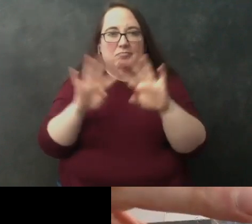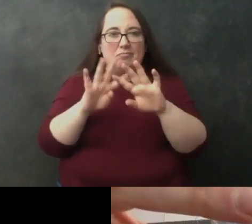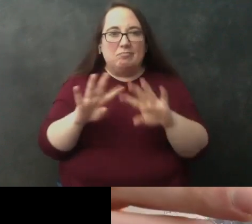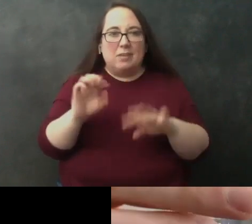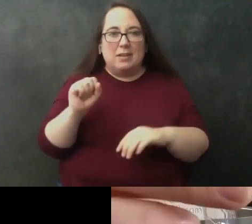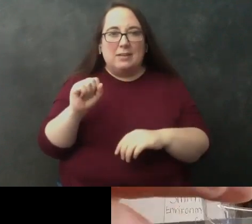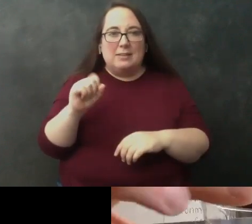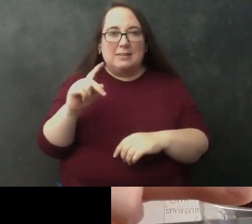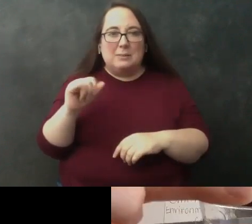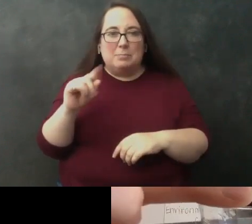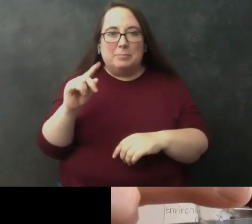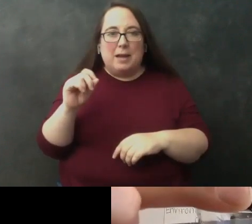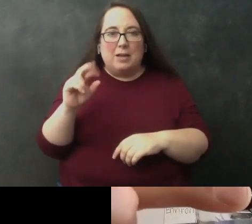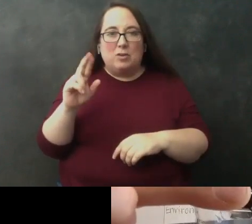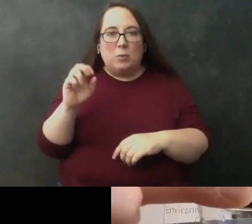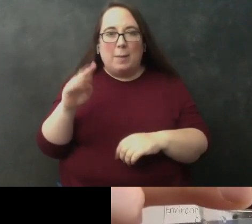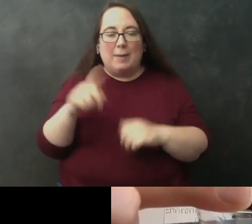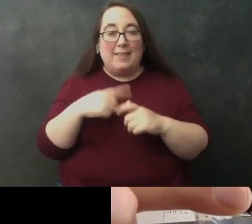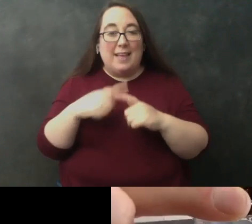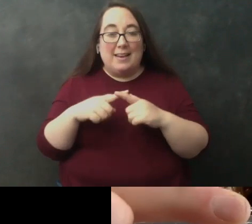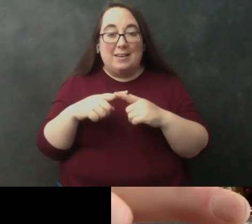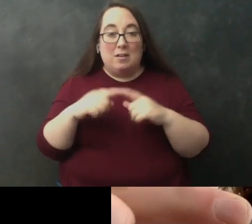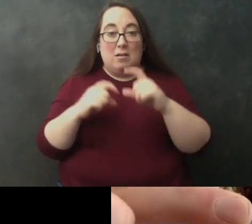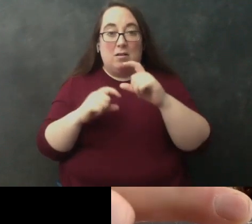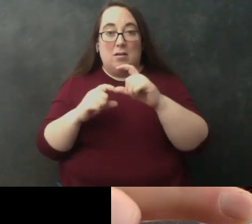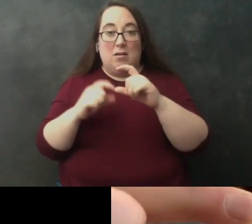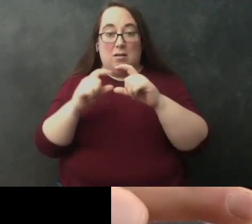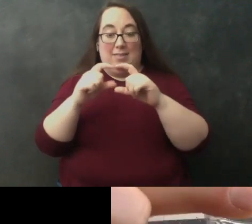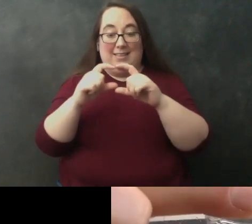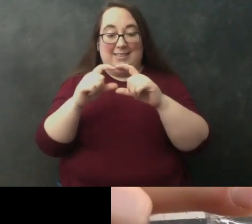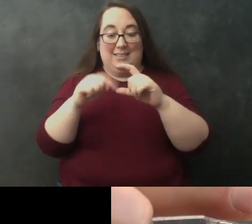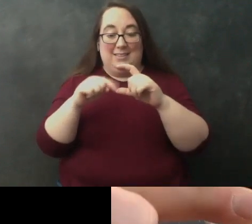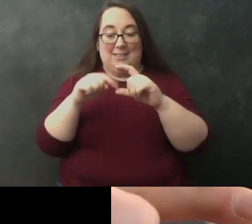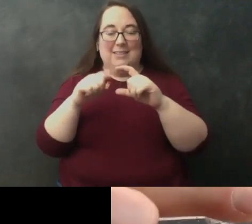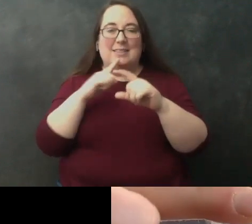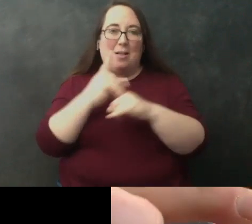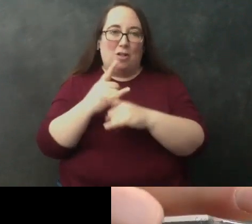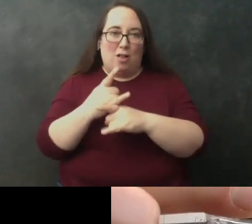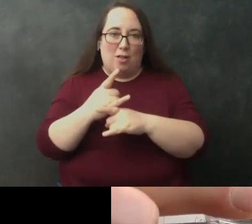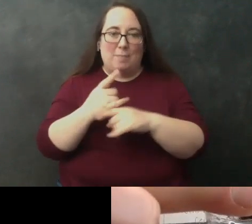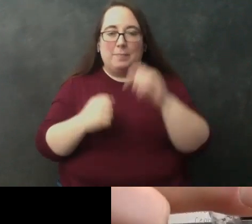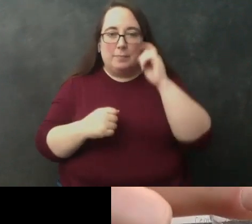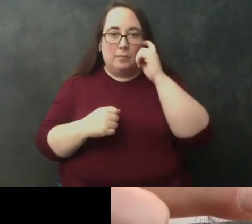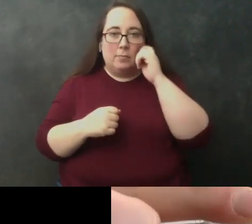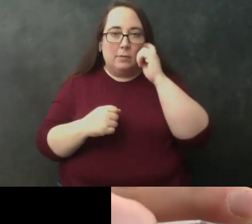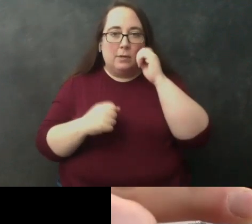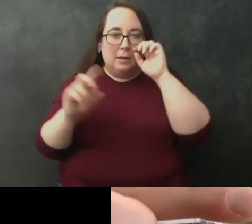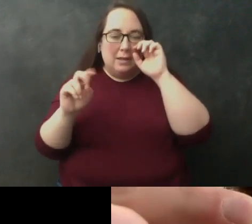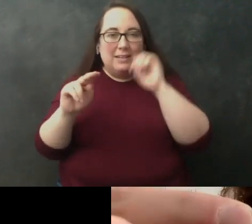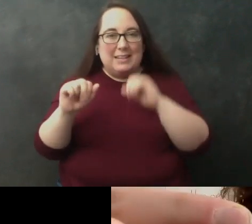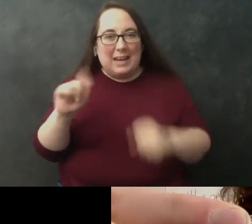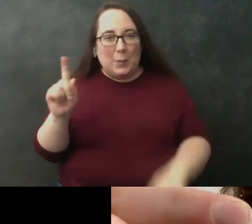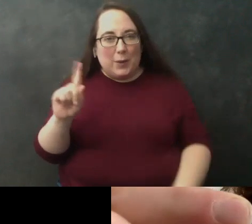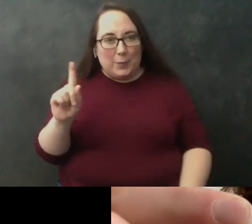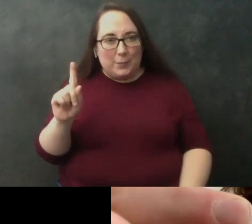top layer katrina so that's the alcohol you poured in okay so where would the dna be the